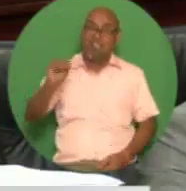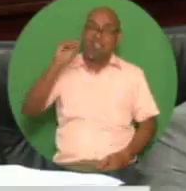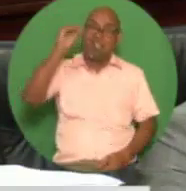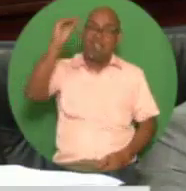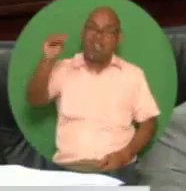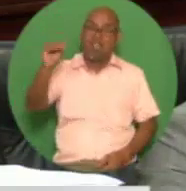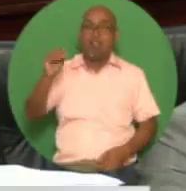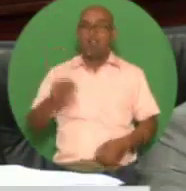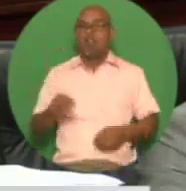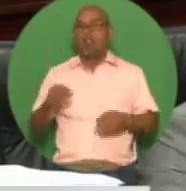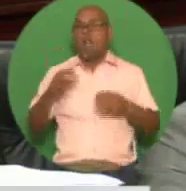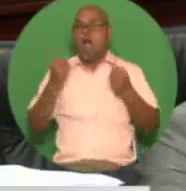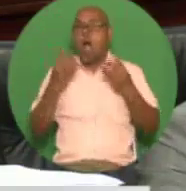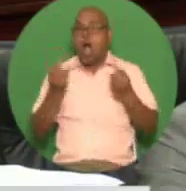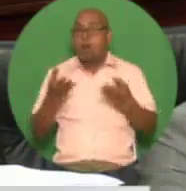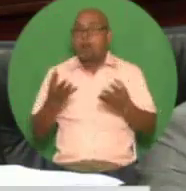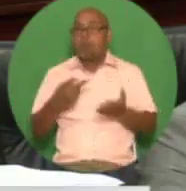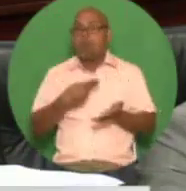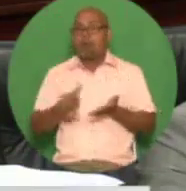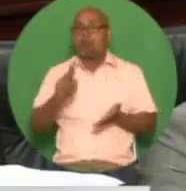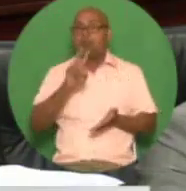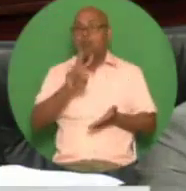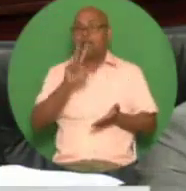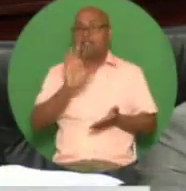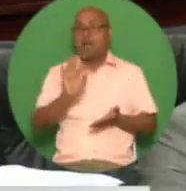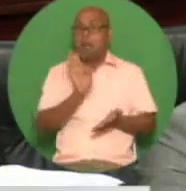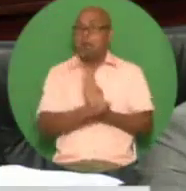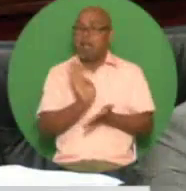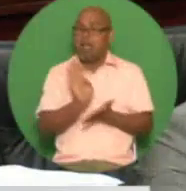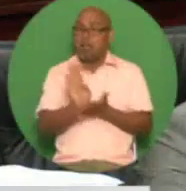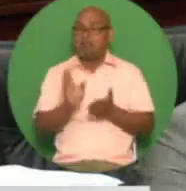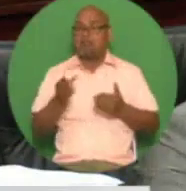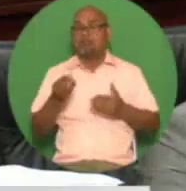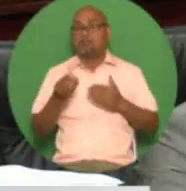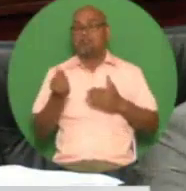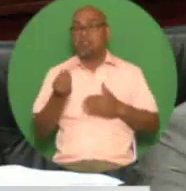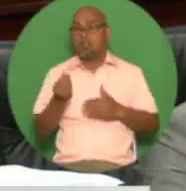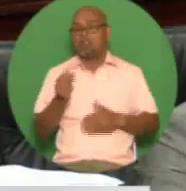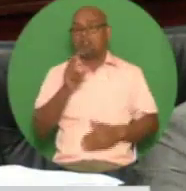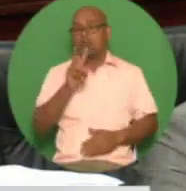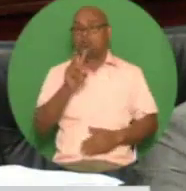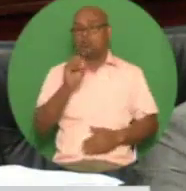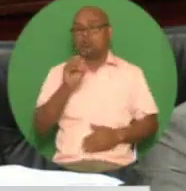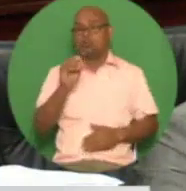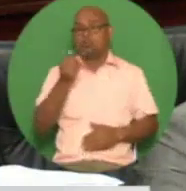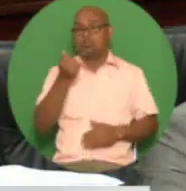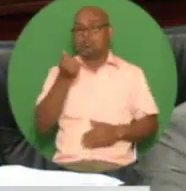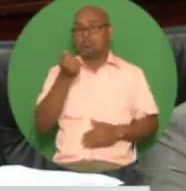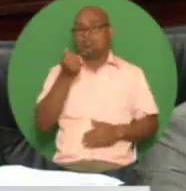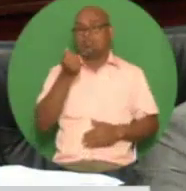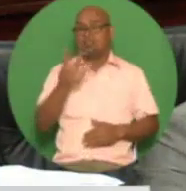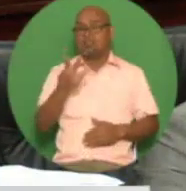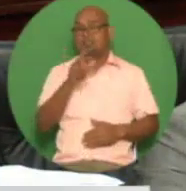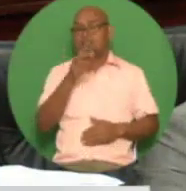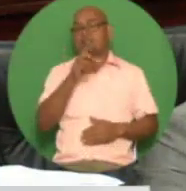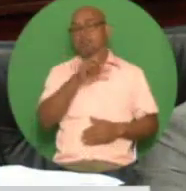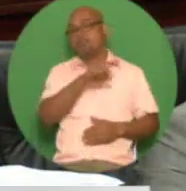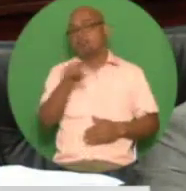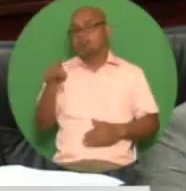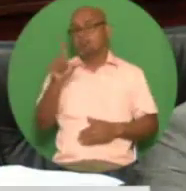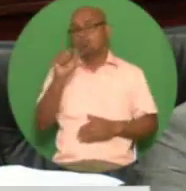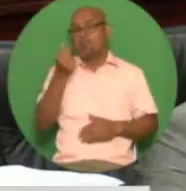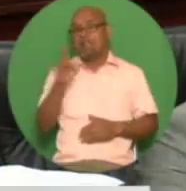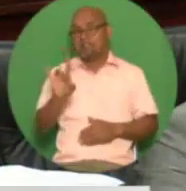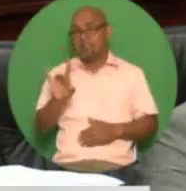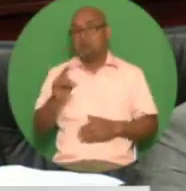$29 billion over the period 2002 to 2018. Let me repeat that. The fuel